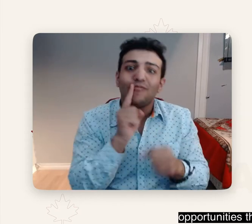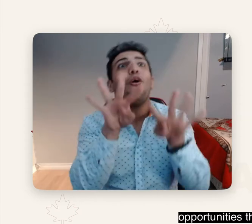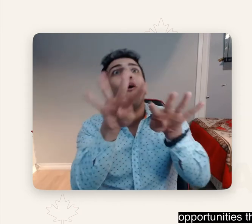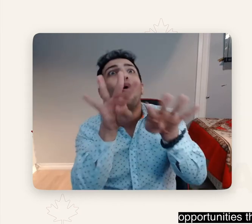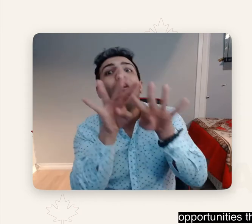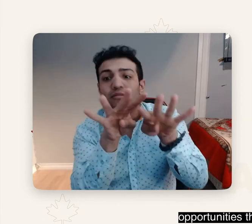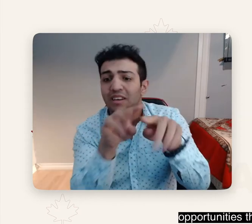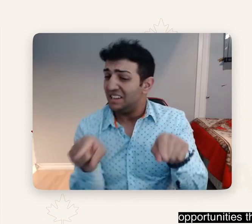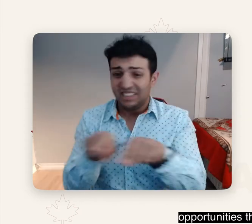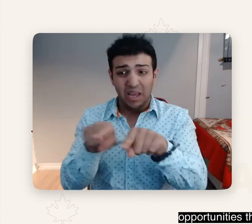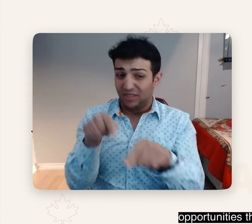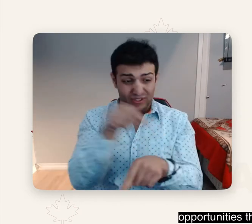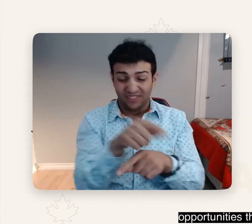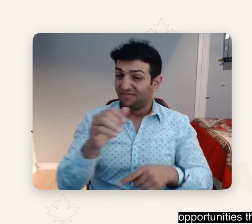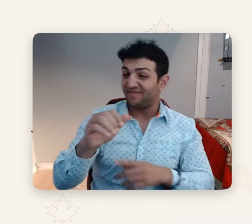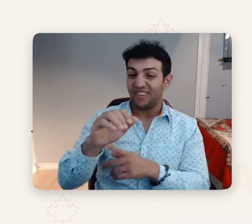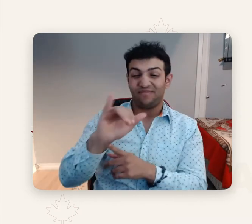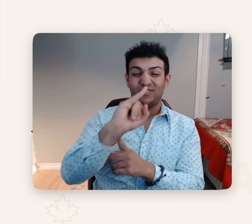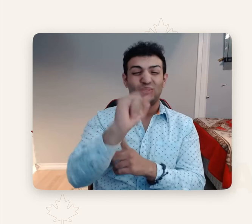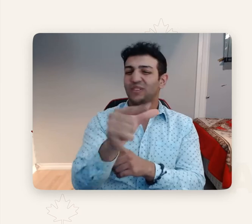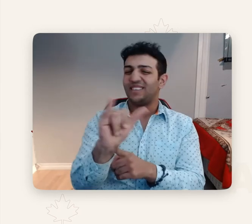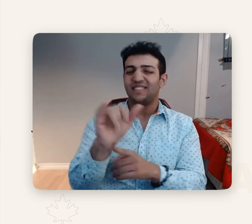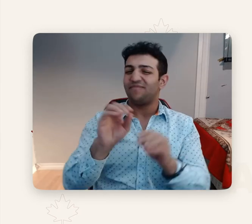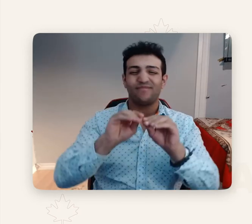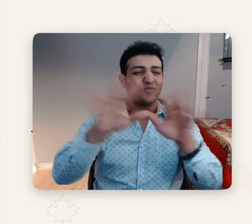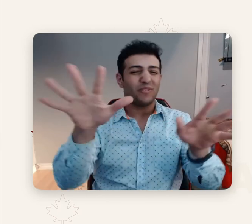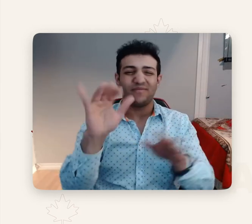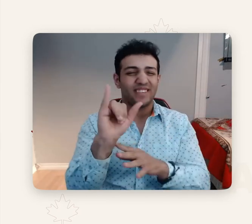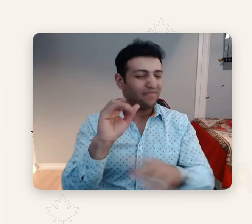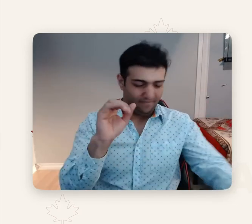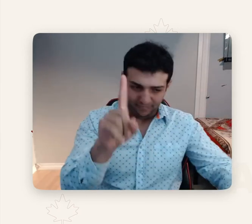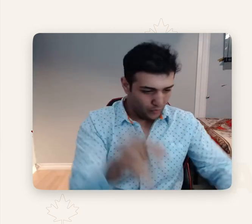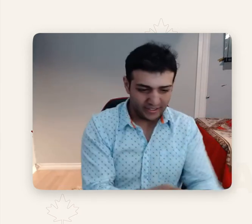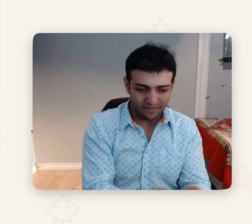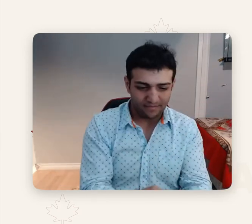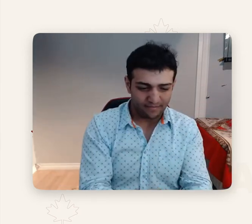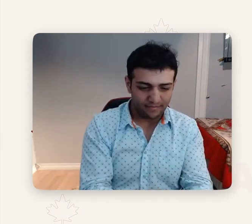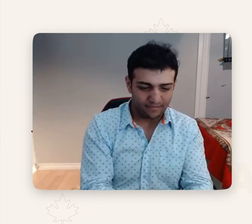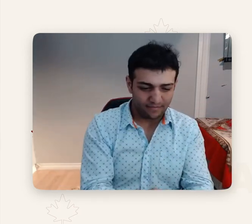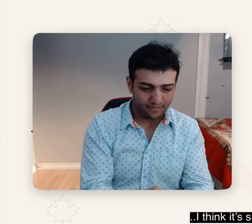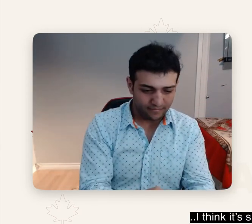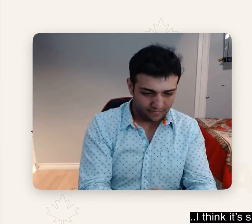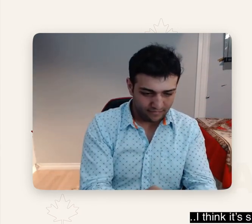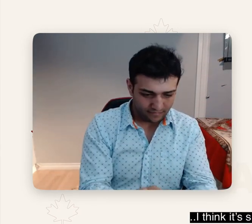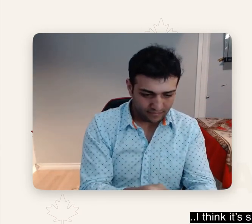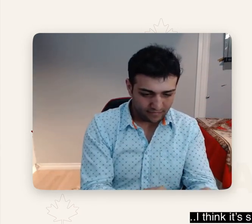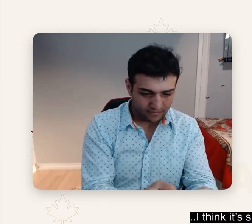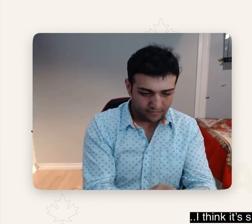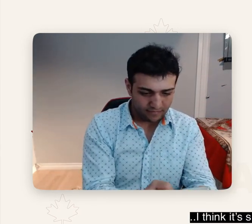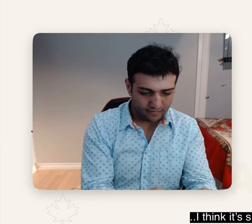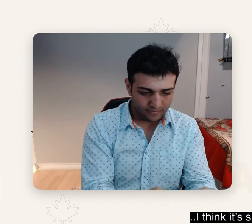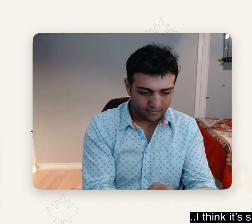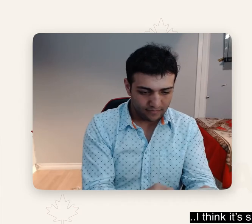easier for other actors to find. And I think it's similar